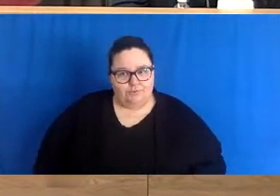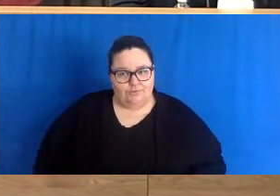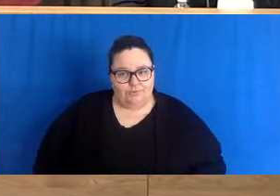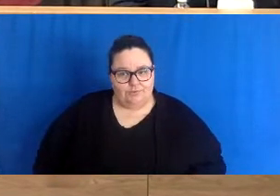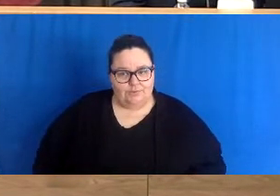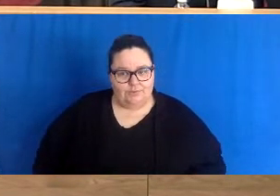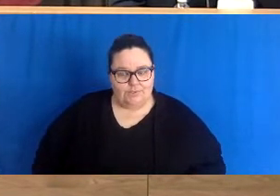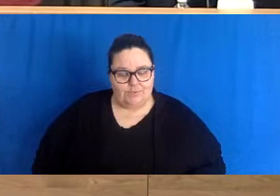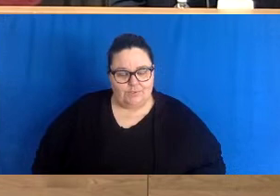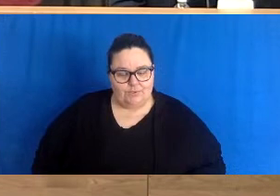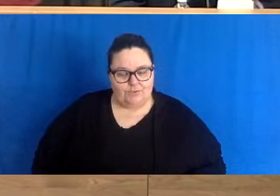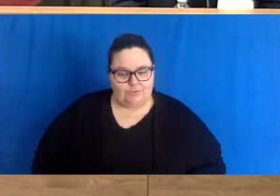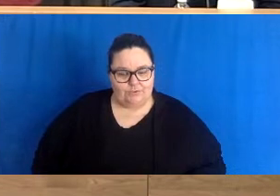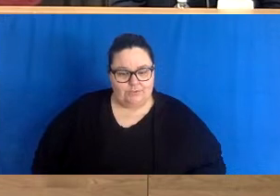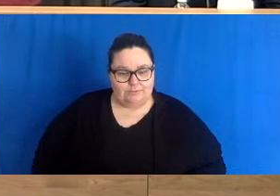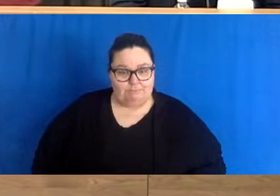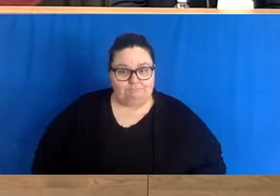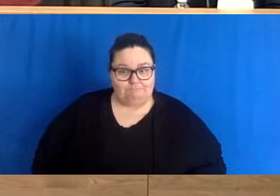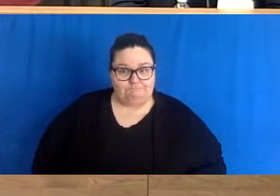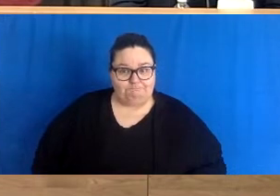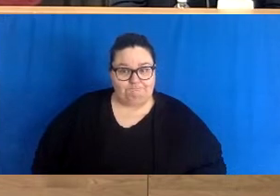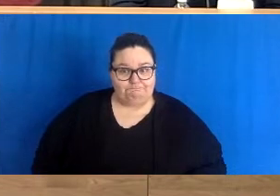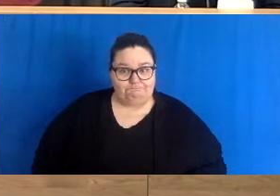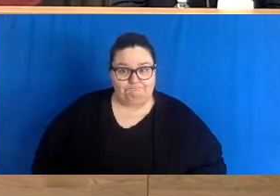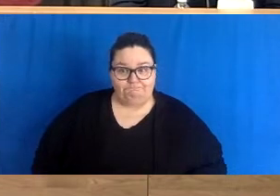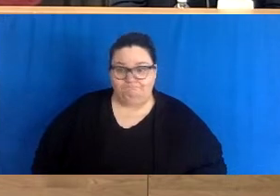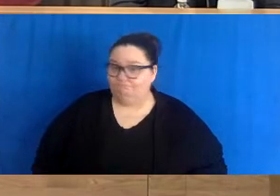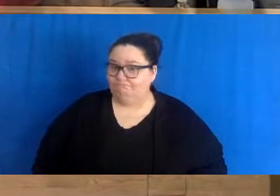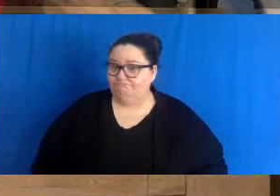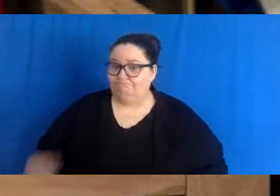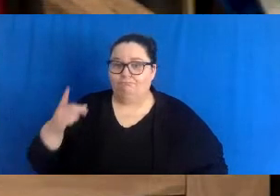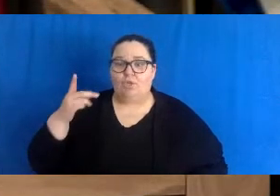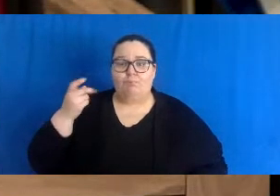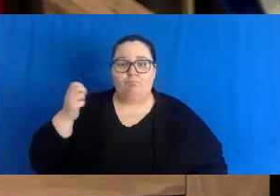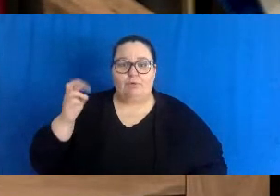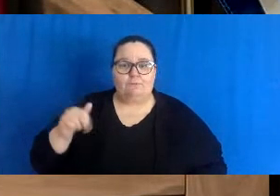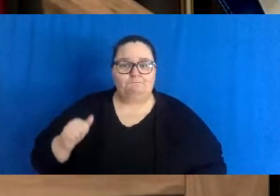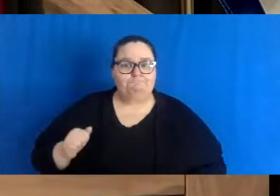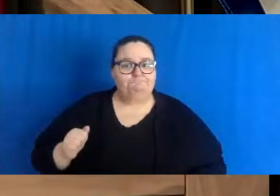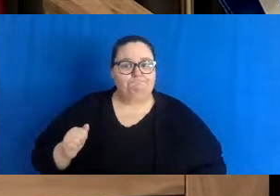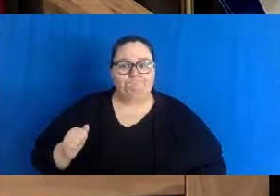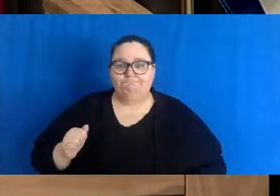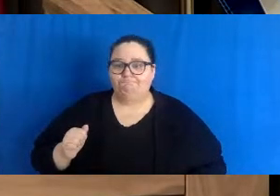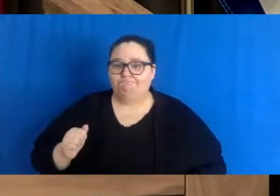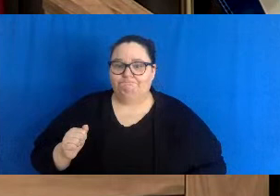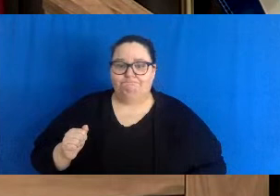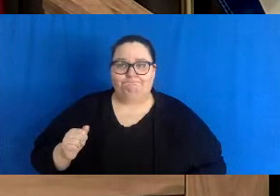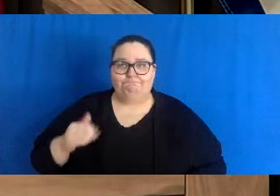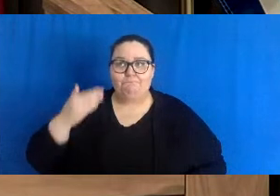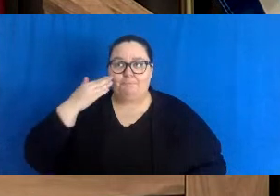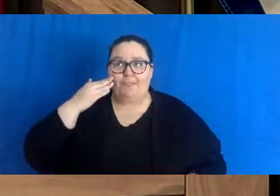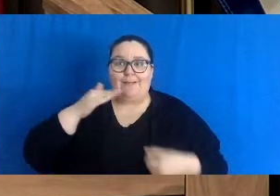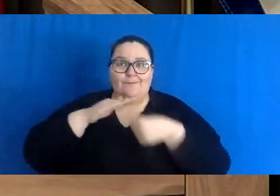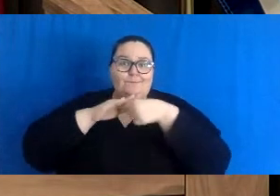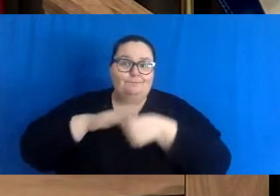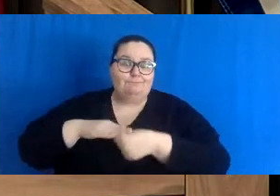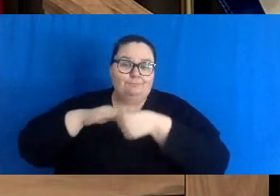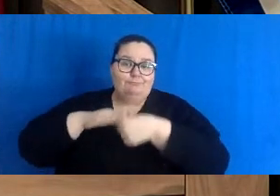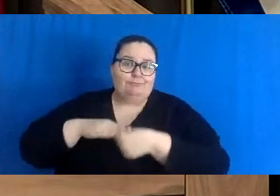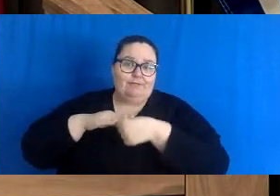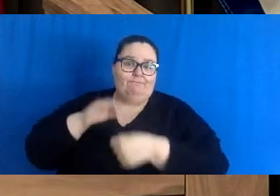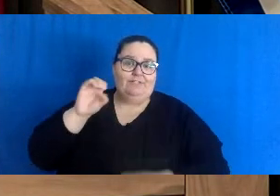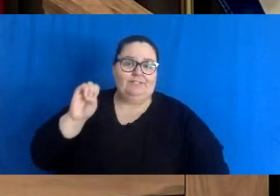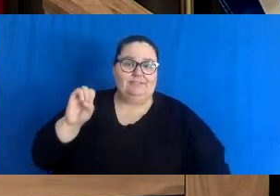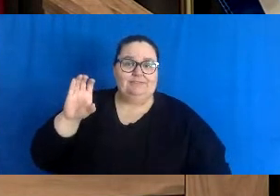I don't know that I can add much to what's being actually done. I know there's a strain on the early childhood